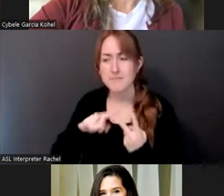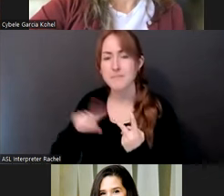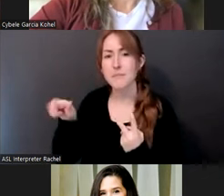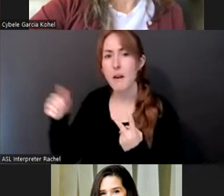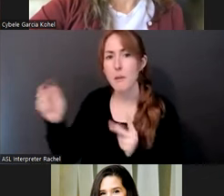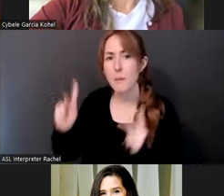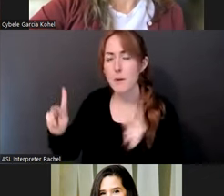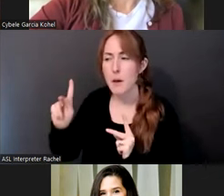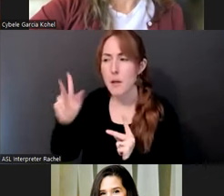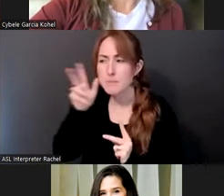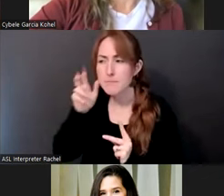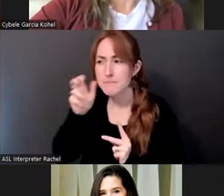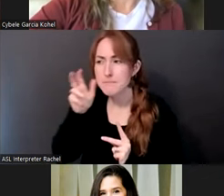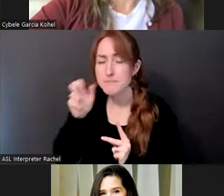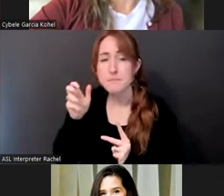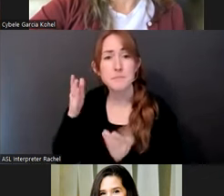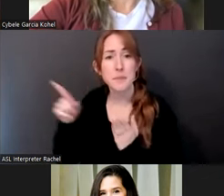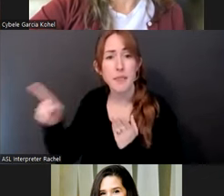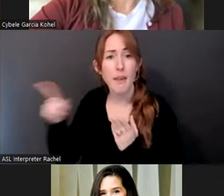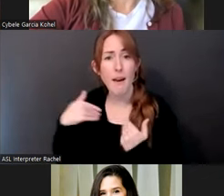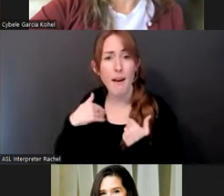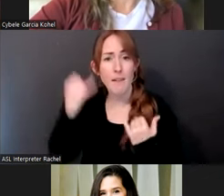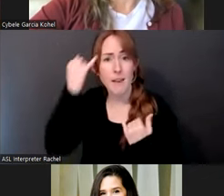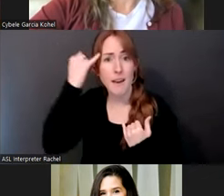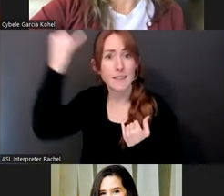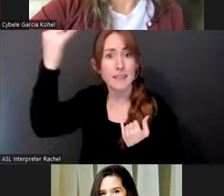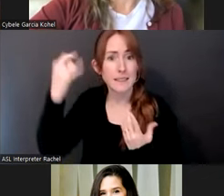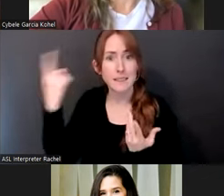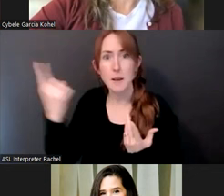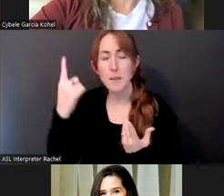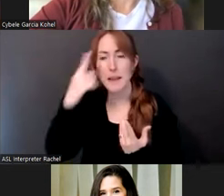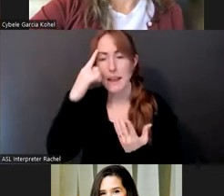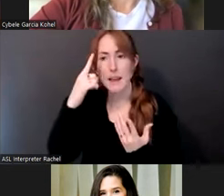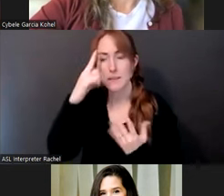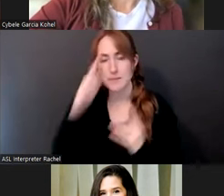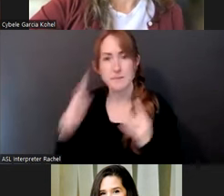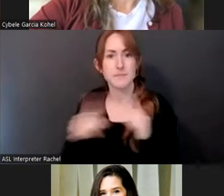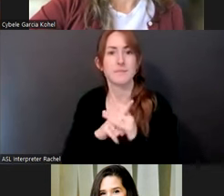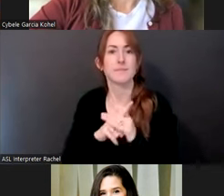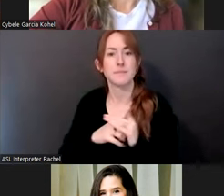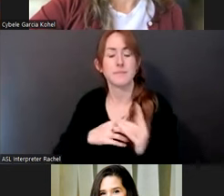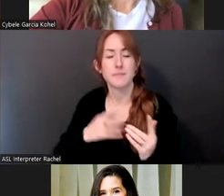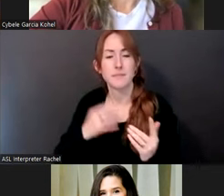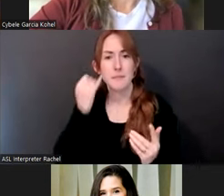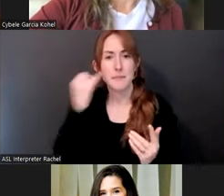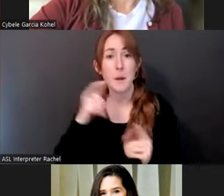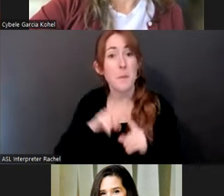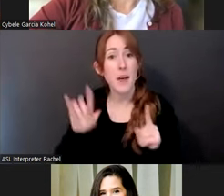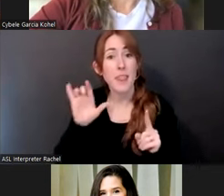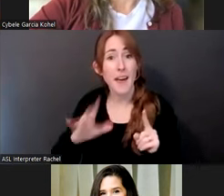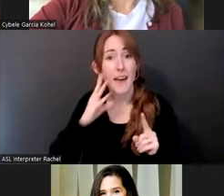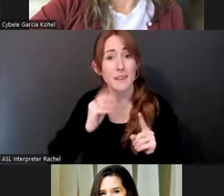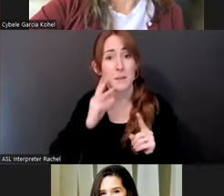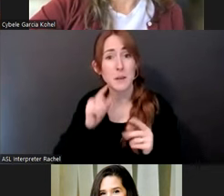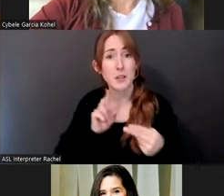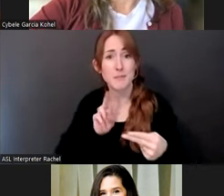another idea or a way forward inside of that. But I think the pivot can be so hard, but